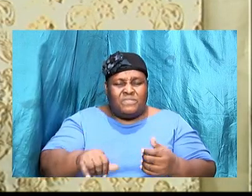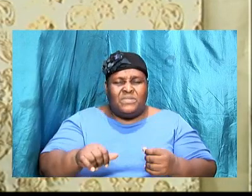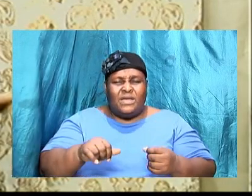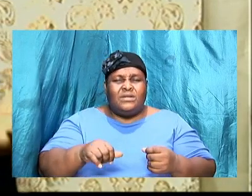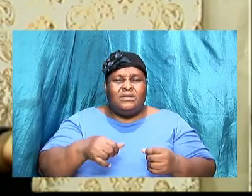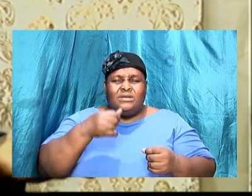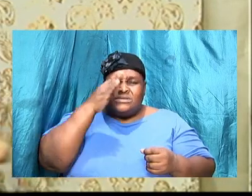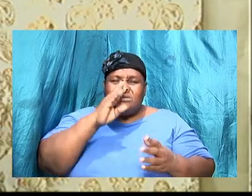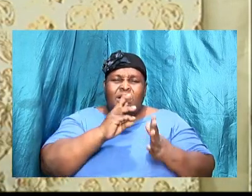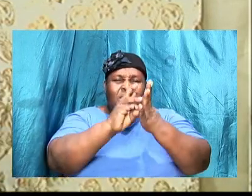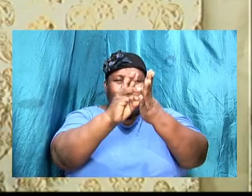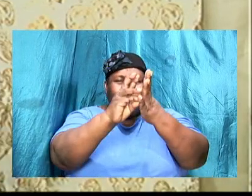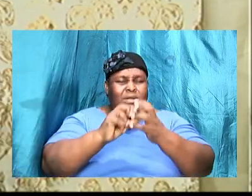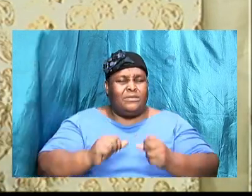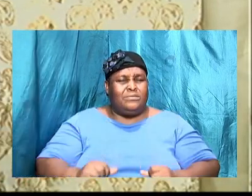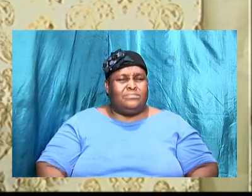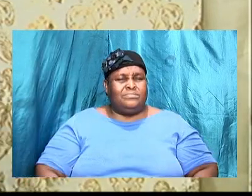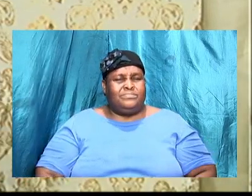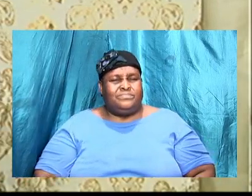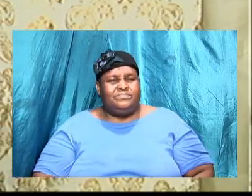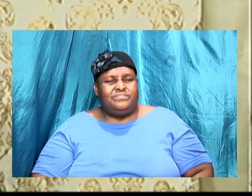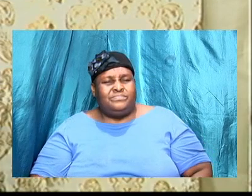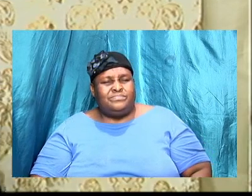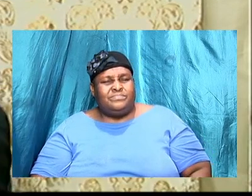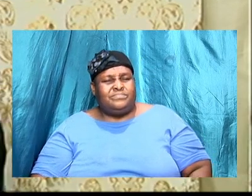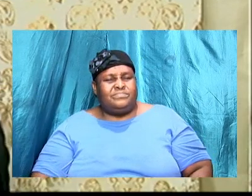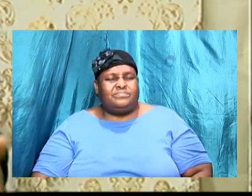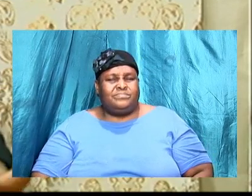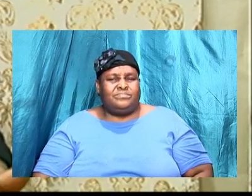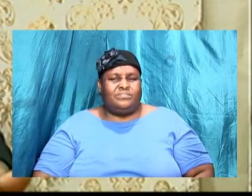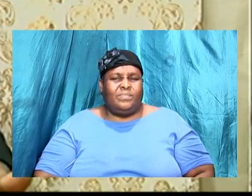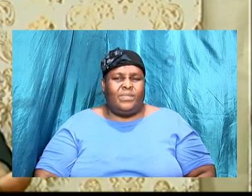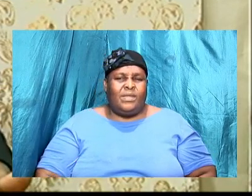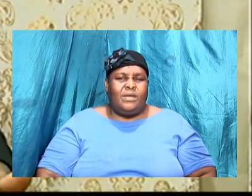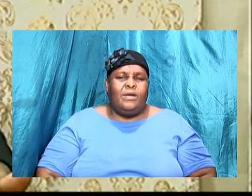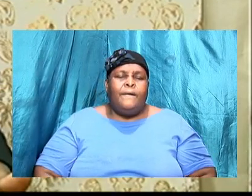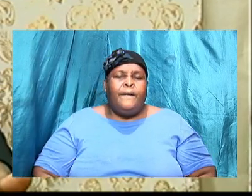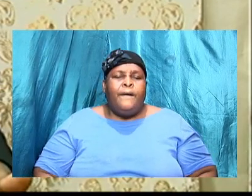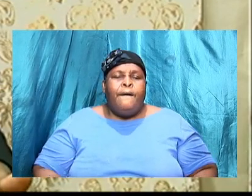but it's another way of proving God and saying God if this is your will